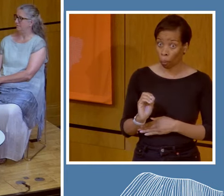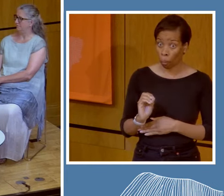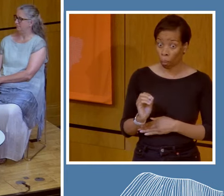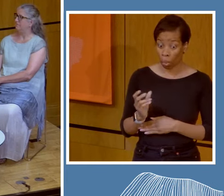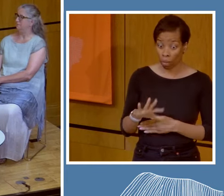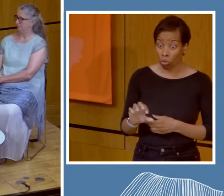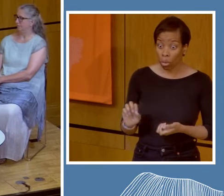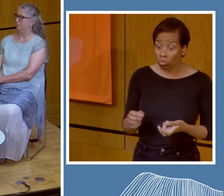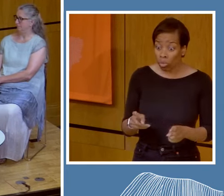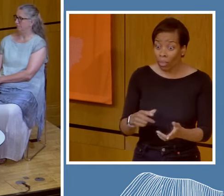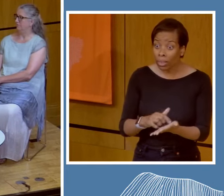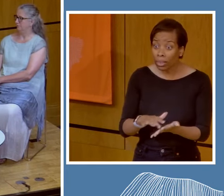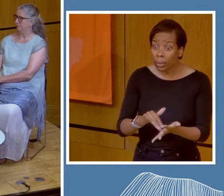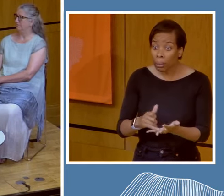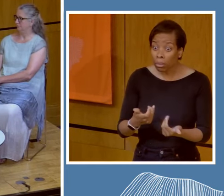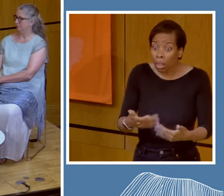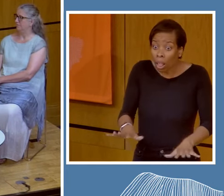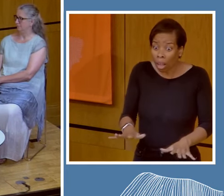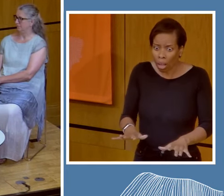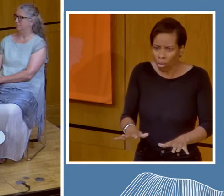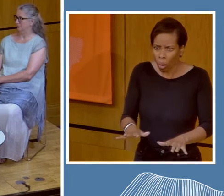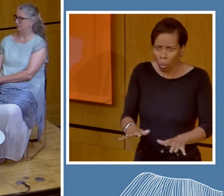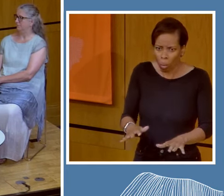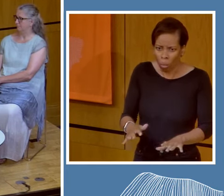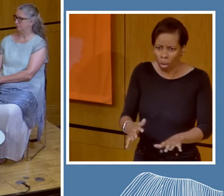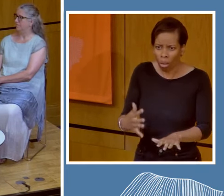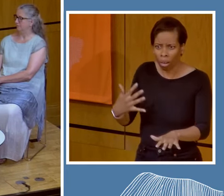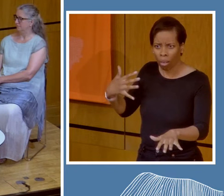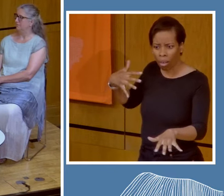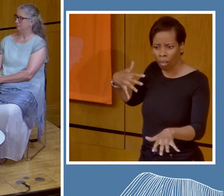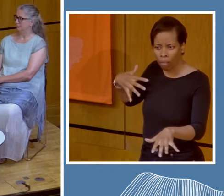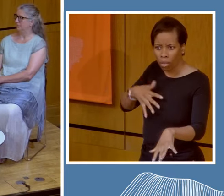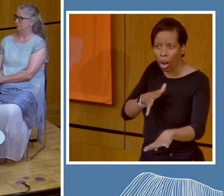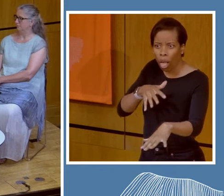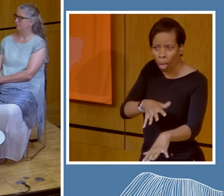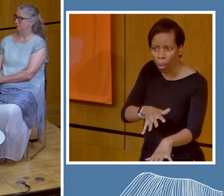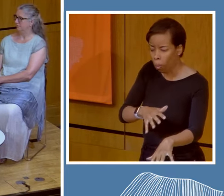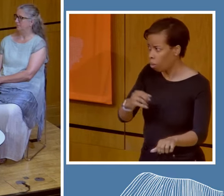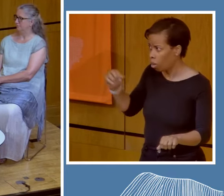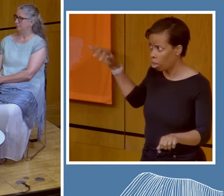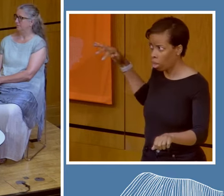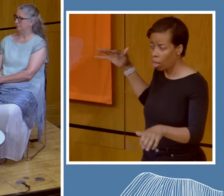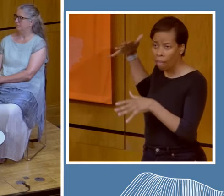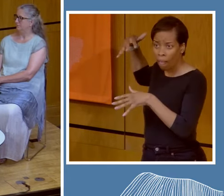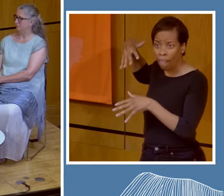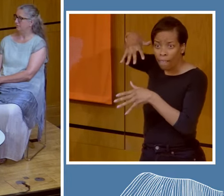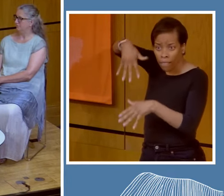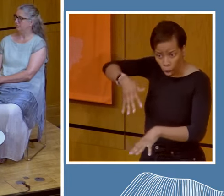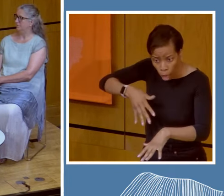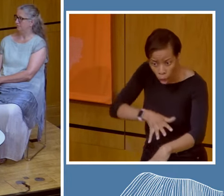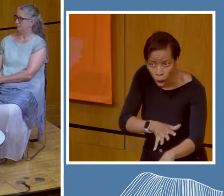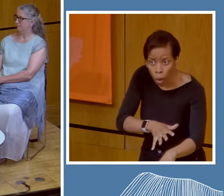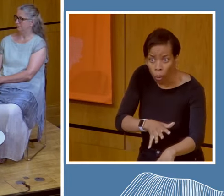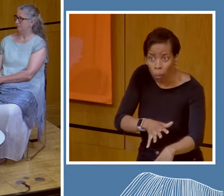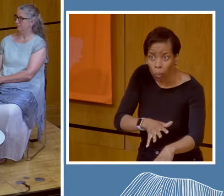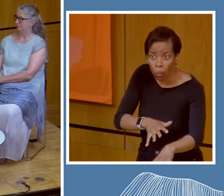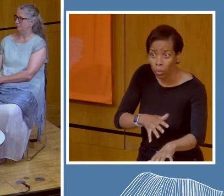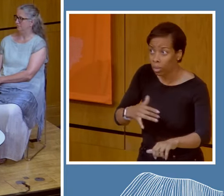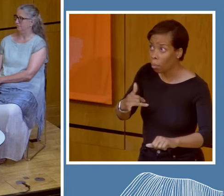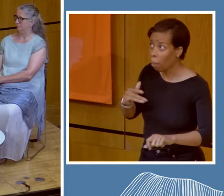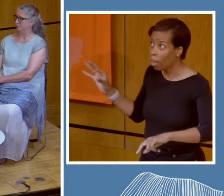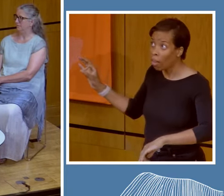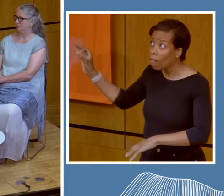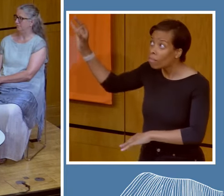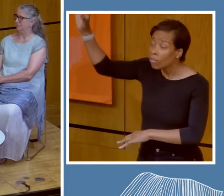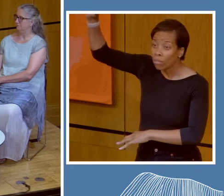that river. was somewhere else before that. Before that, it was somewhere else. Before that, it was somewhere else. Maybe part of me was floating over the Amazon.